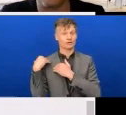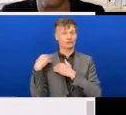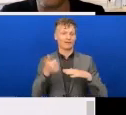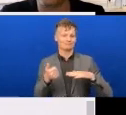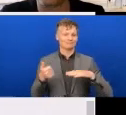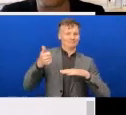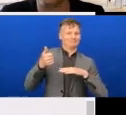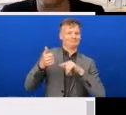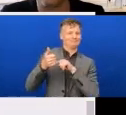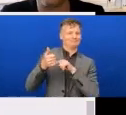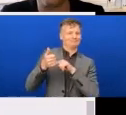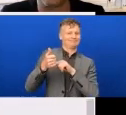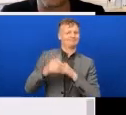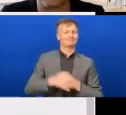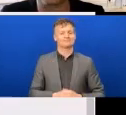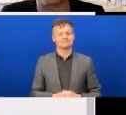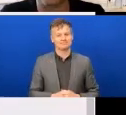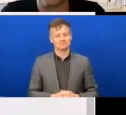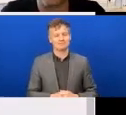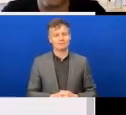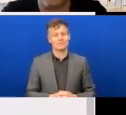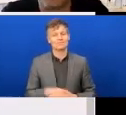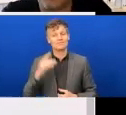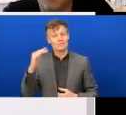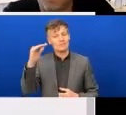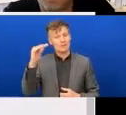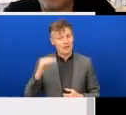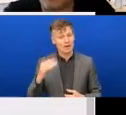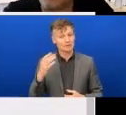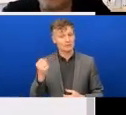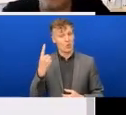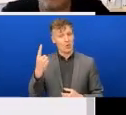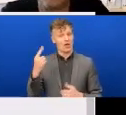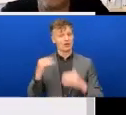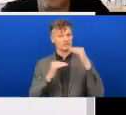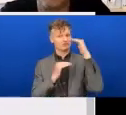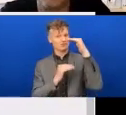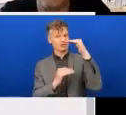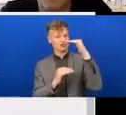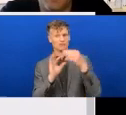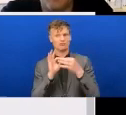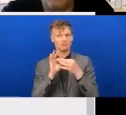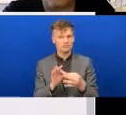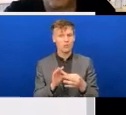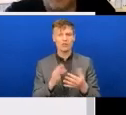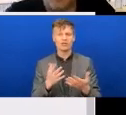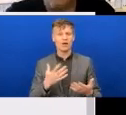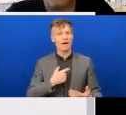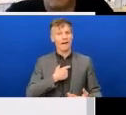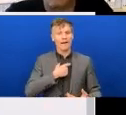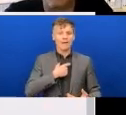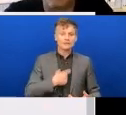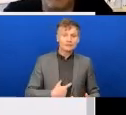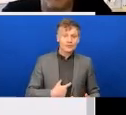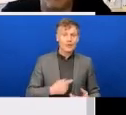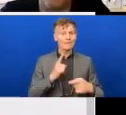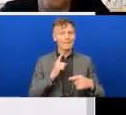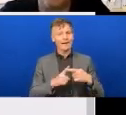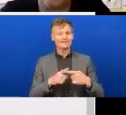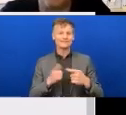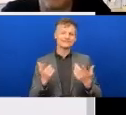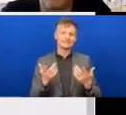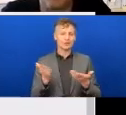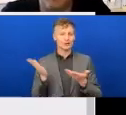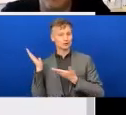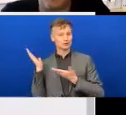We then have a section that looks at the customer and service user experience. So that section in particular will